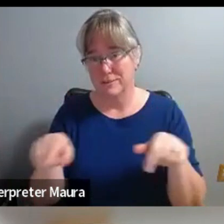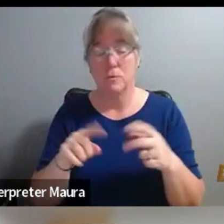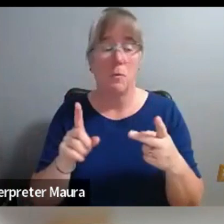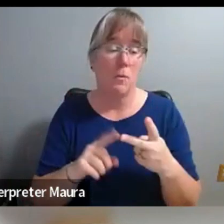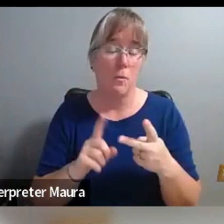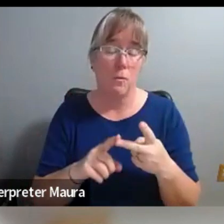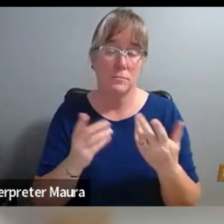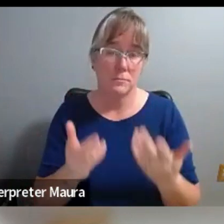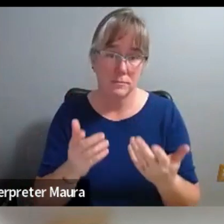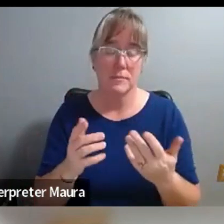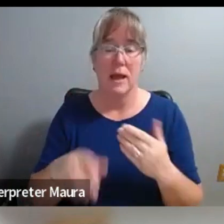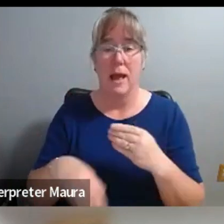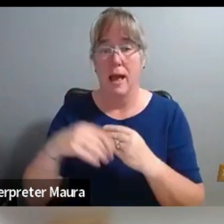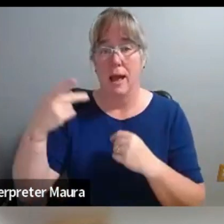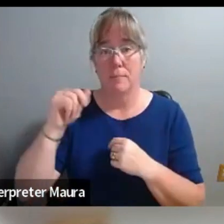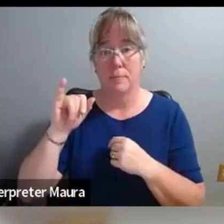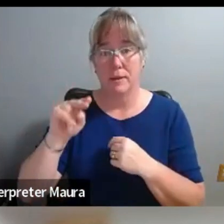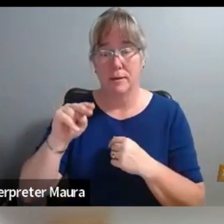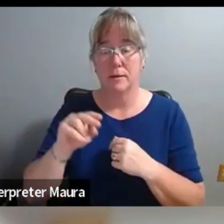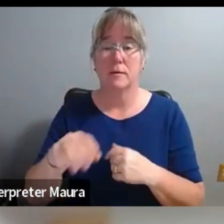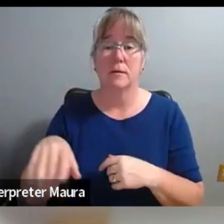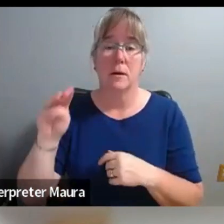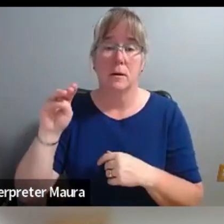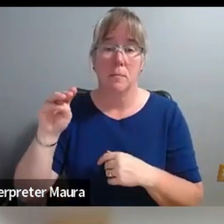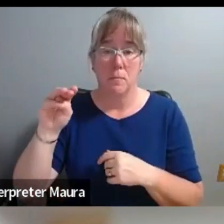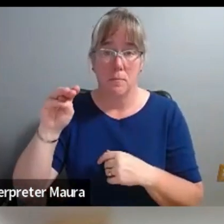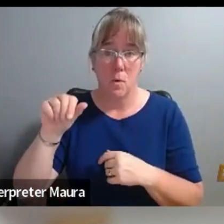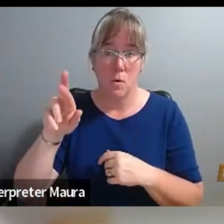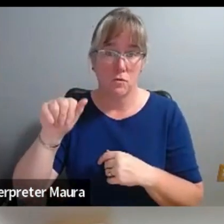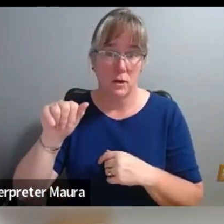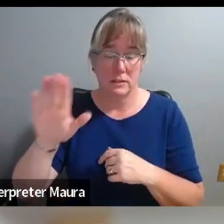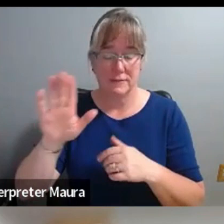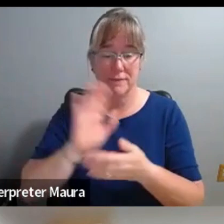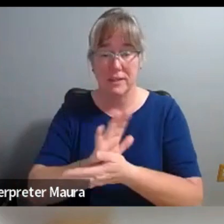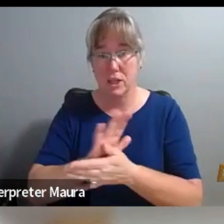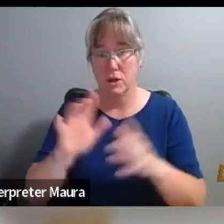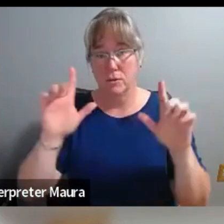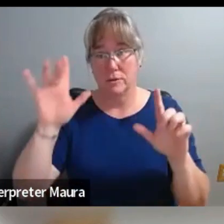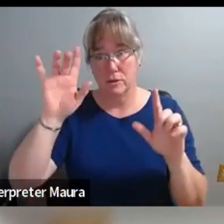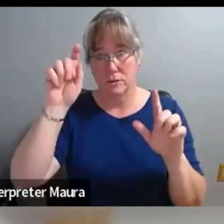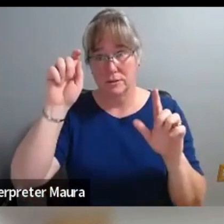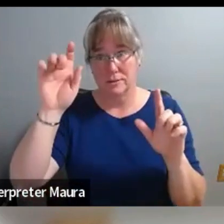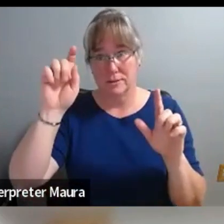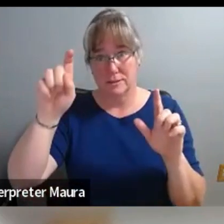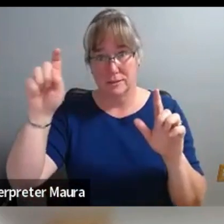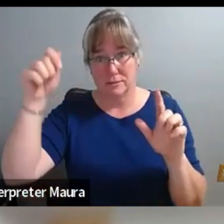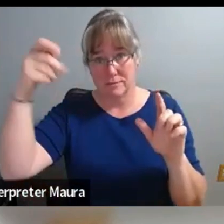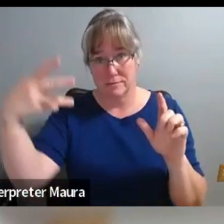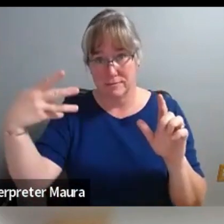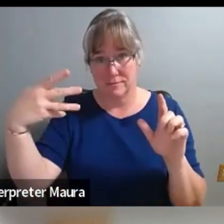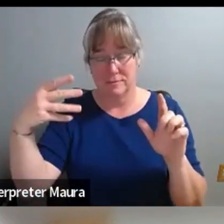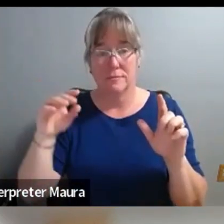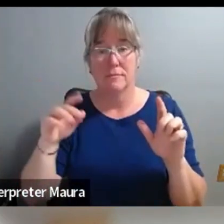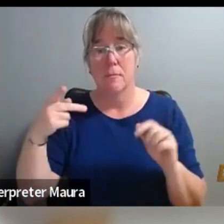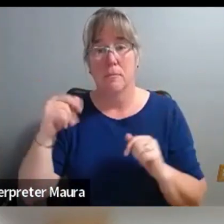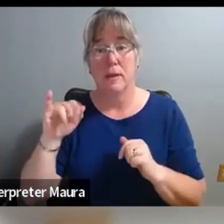just click add pin if you right click on her video and that'll move her to the top of the screen for you. If you have questions about how to do